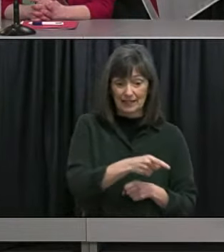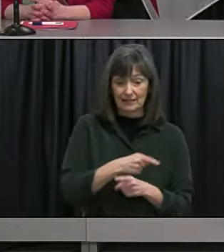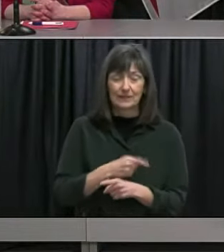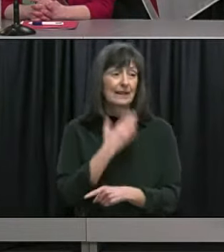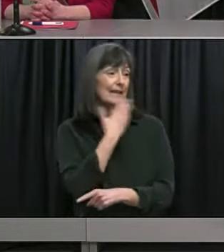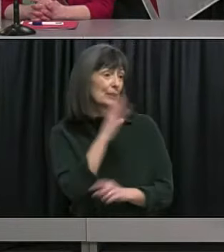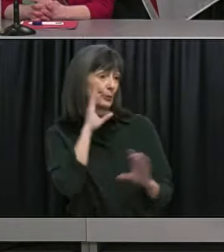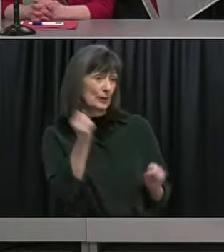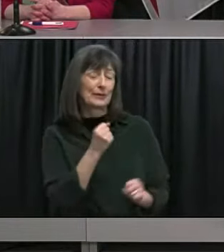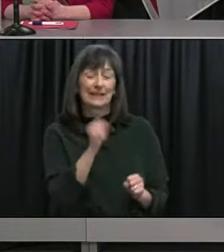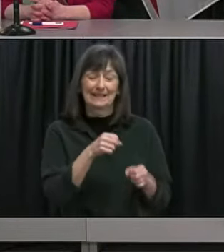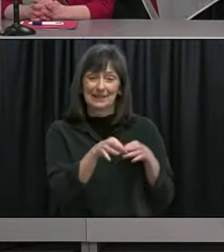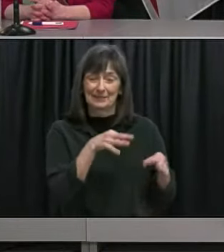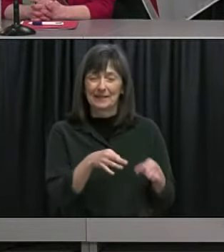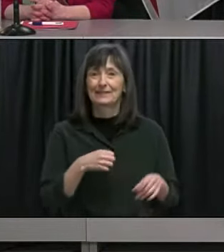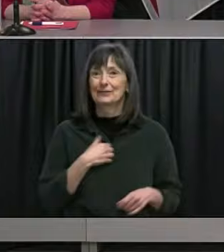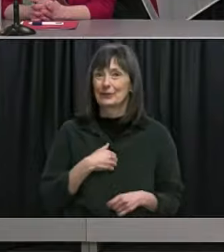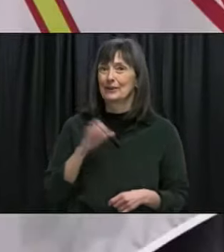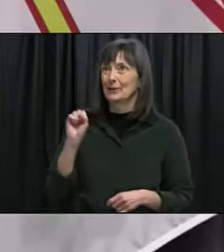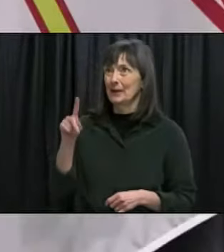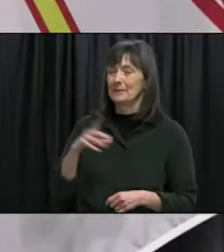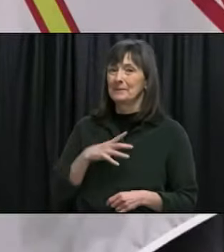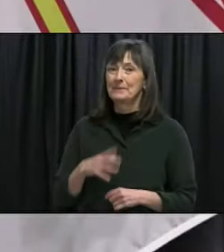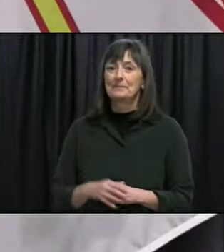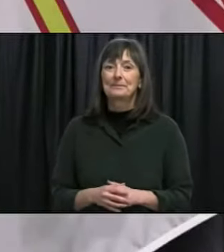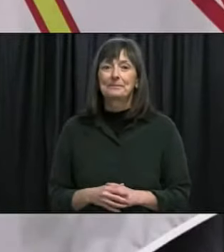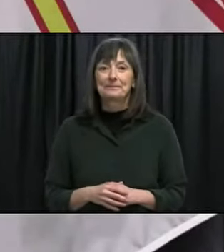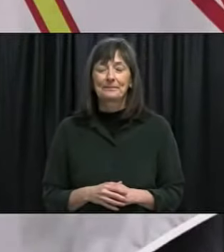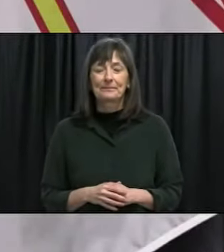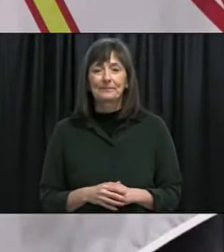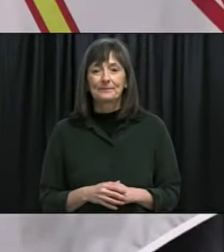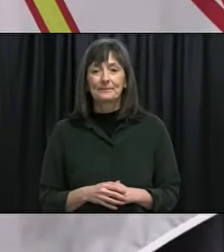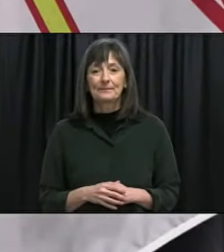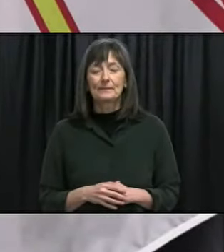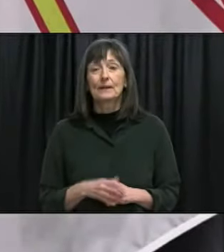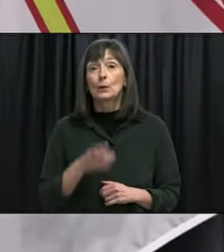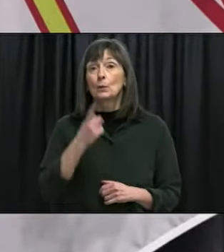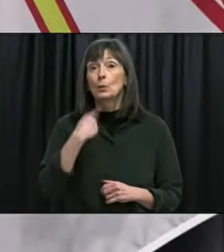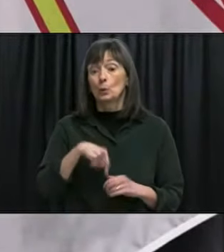really thank you premier yeah sorry Jody so when we're actually